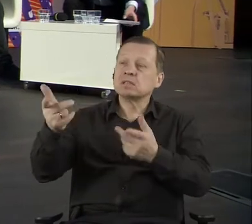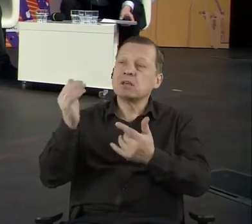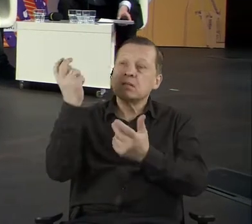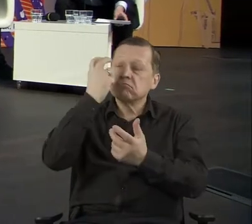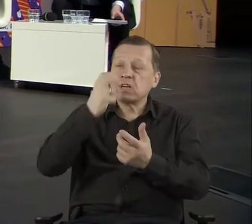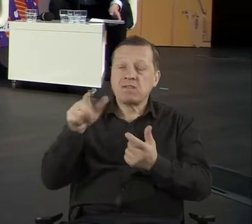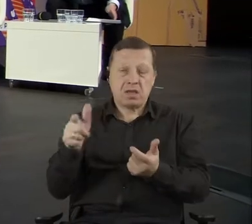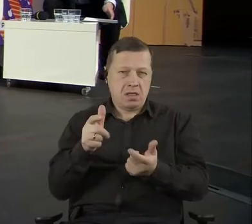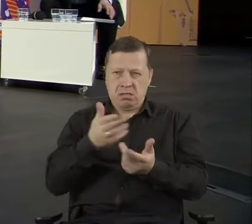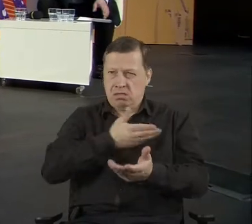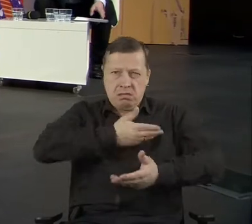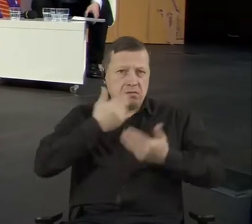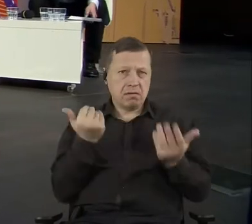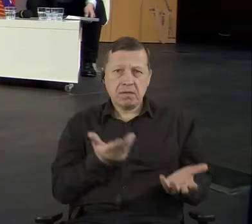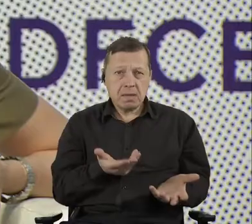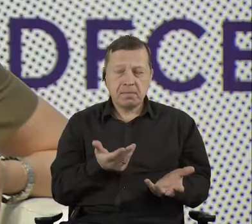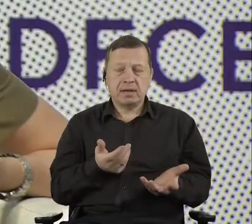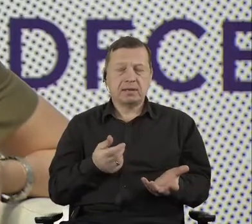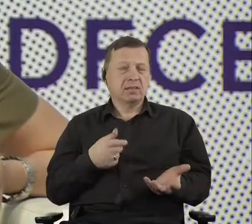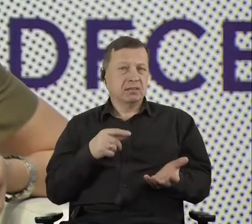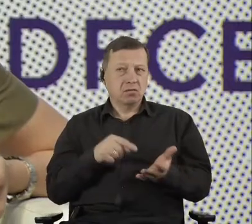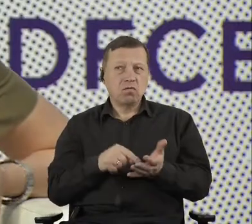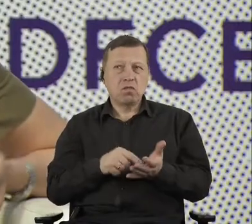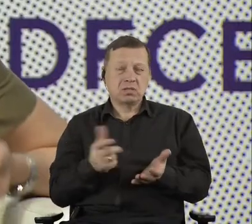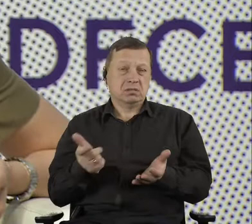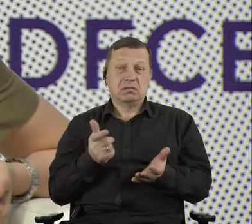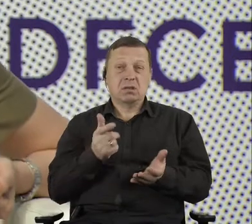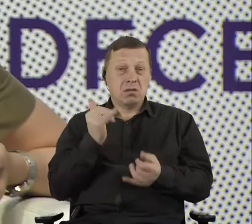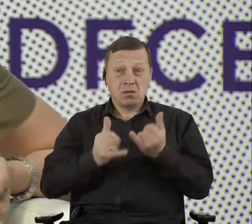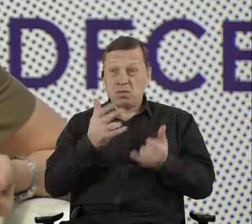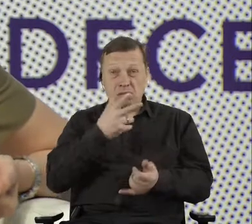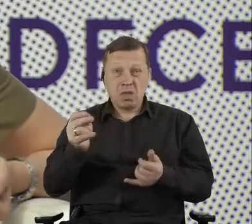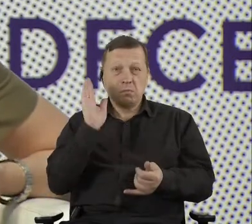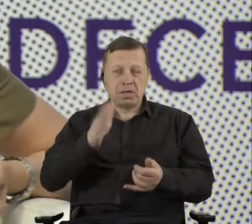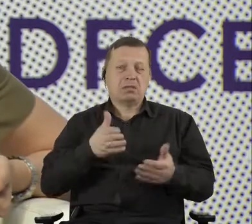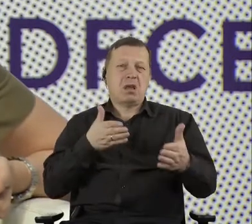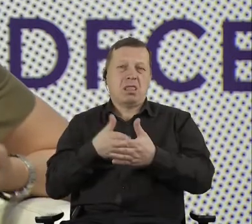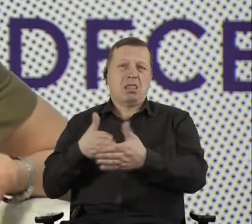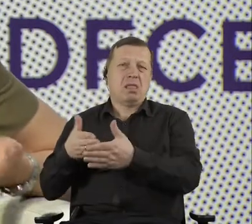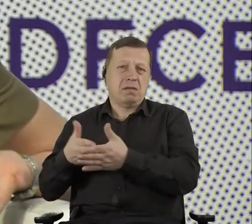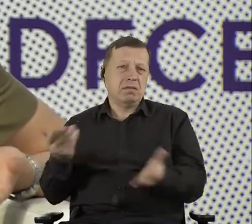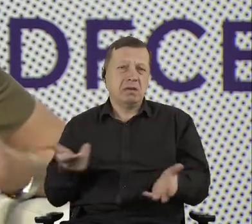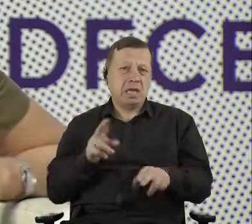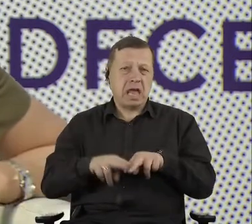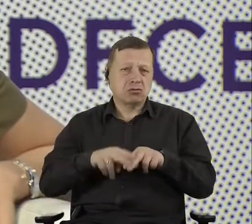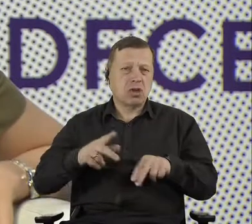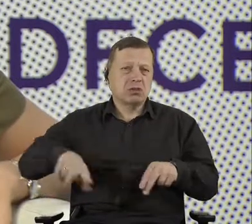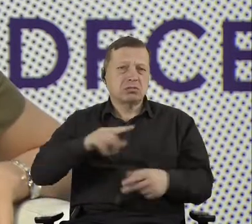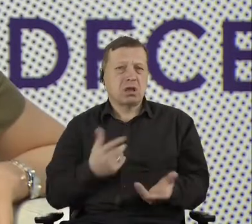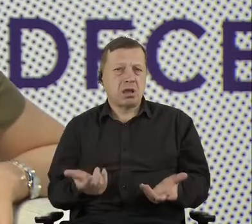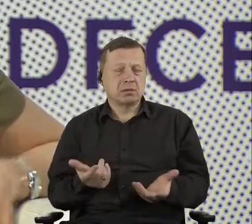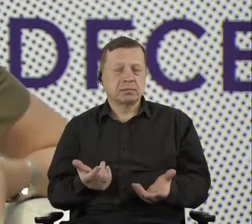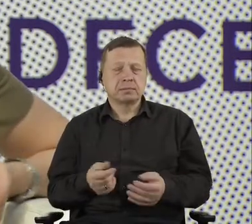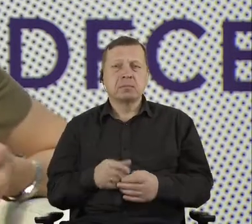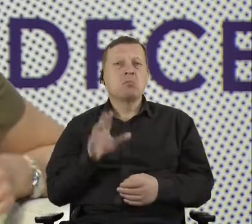usability of the tool, right? Because probably you want to get as much as possible, uh, from, from the tool. And,